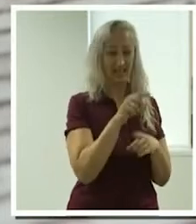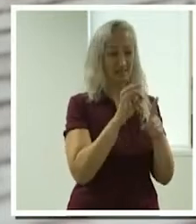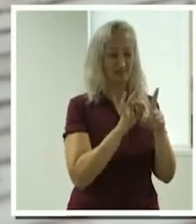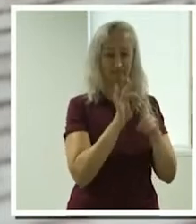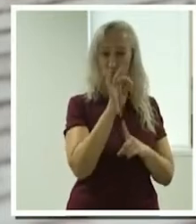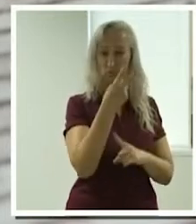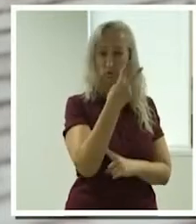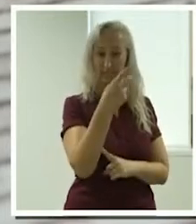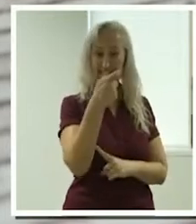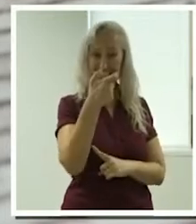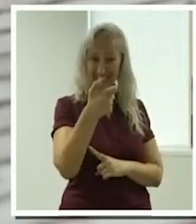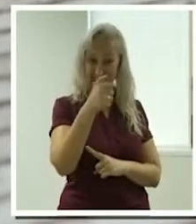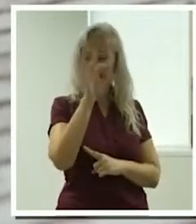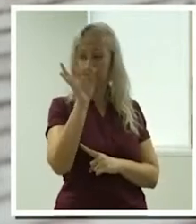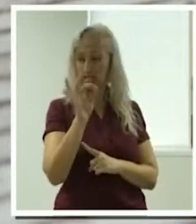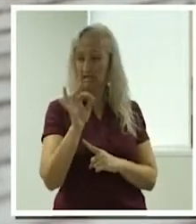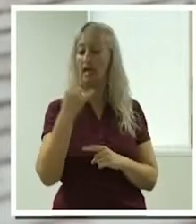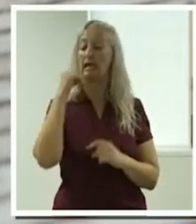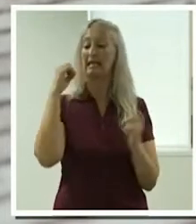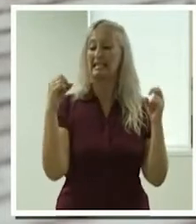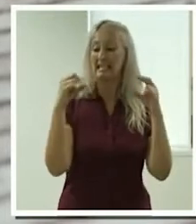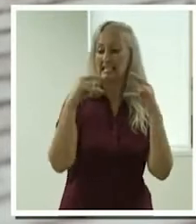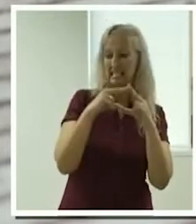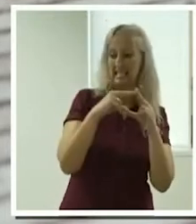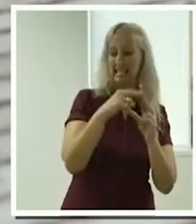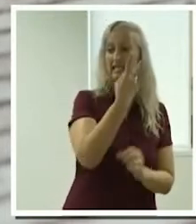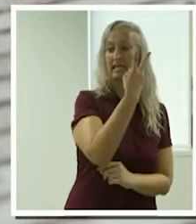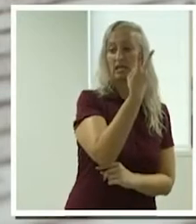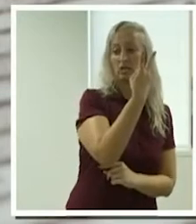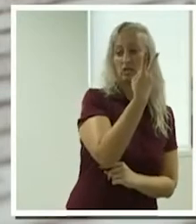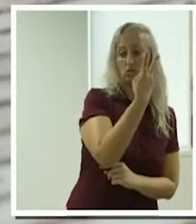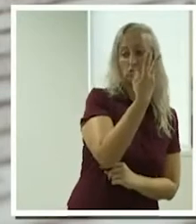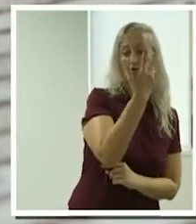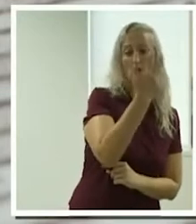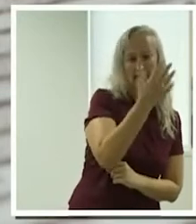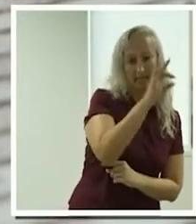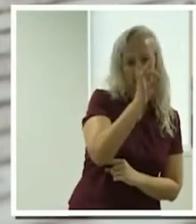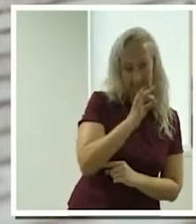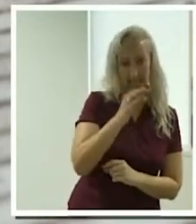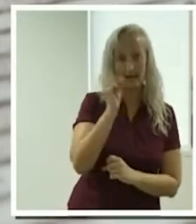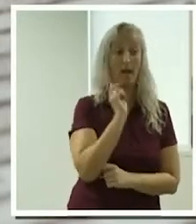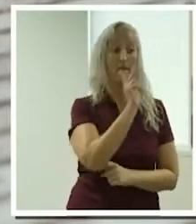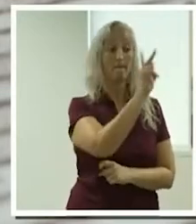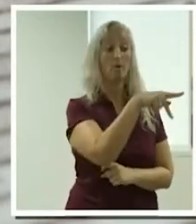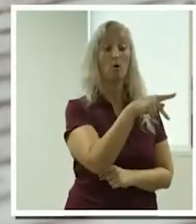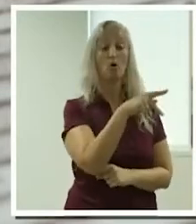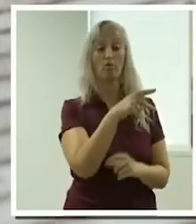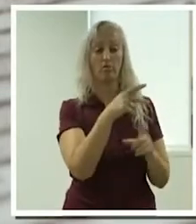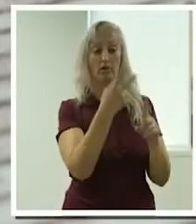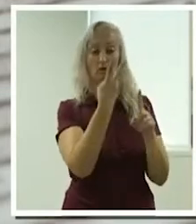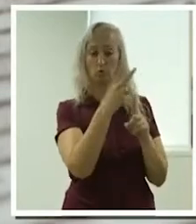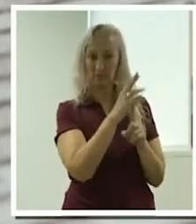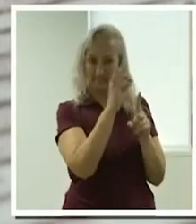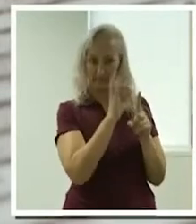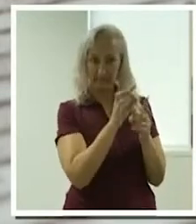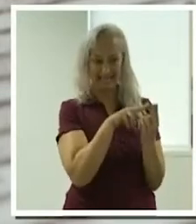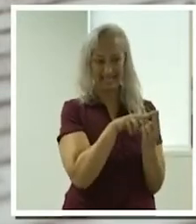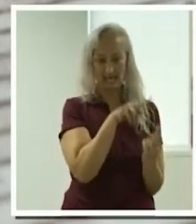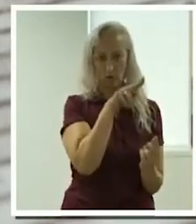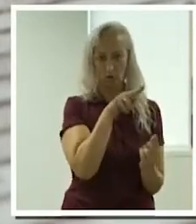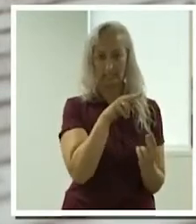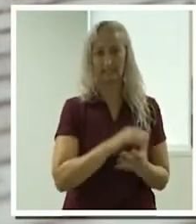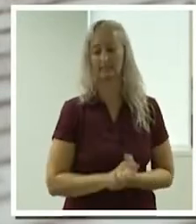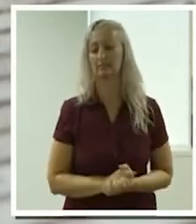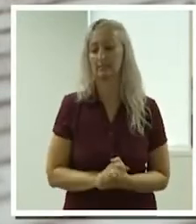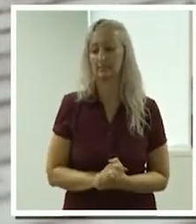20% and Perth about 20%. In Sydney, there's an estimated need for 1,000 additional support providers on Mabel to